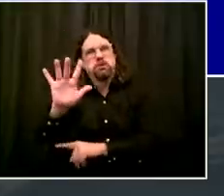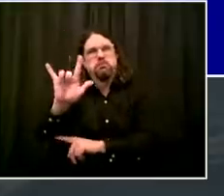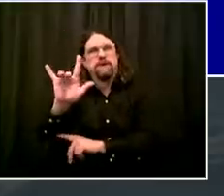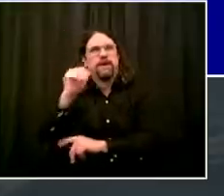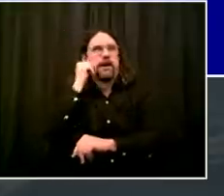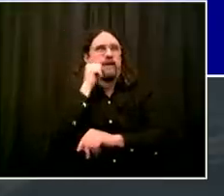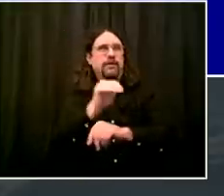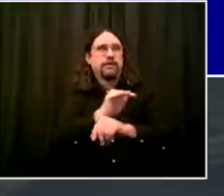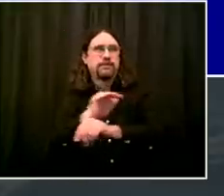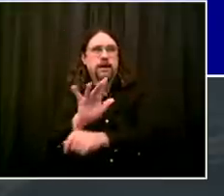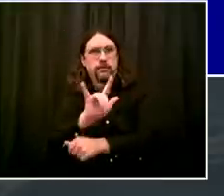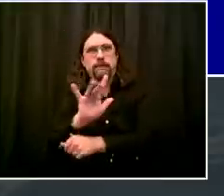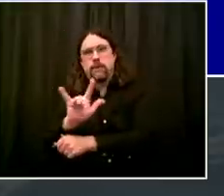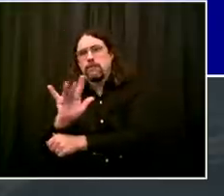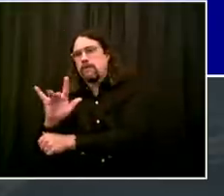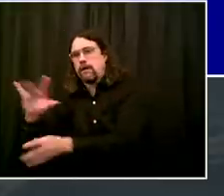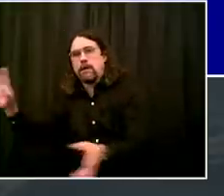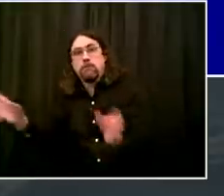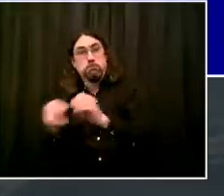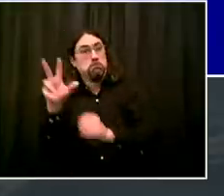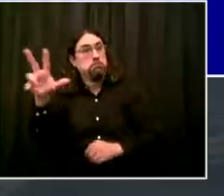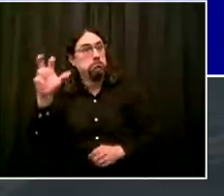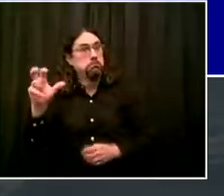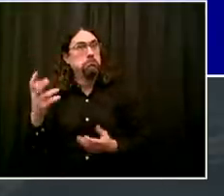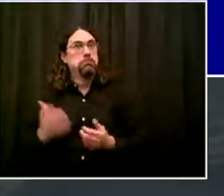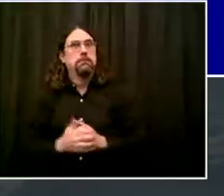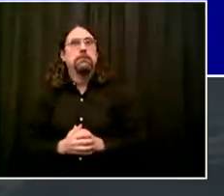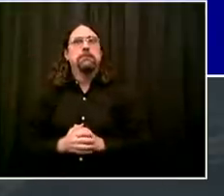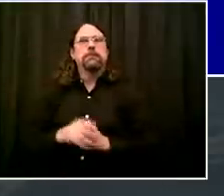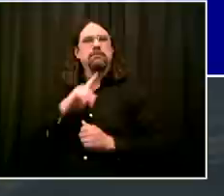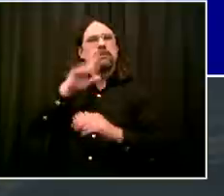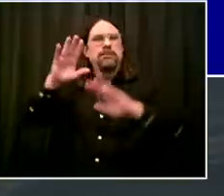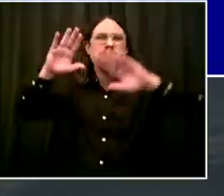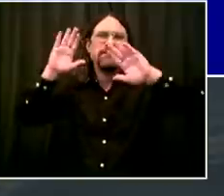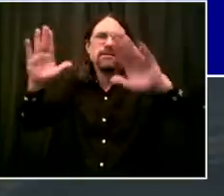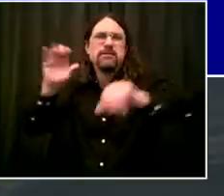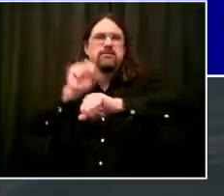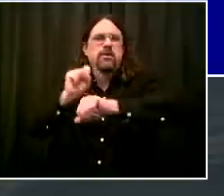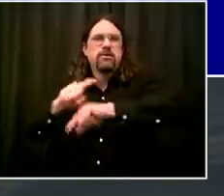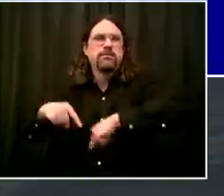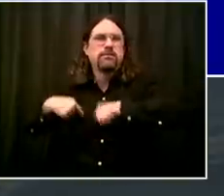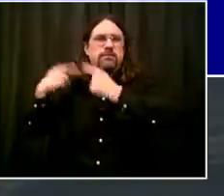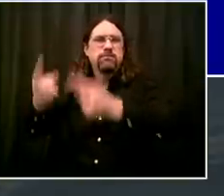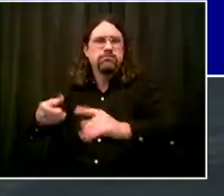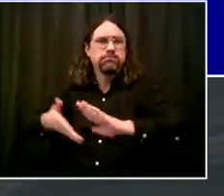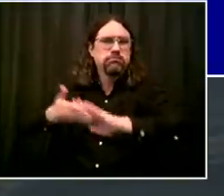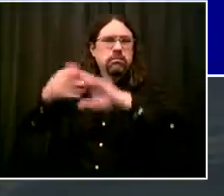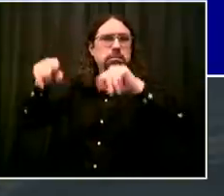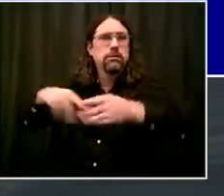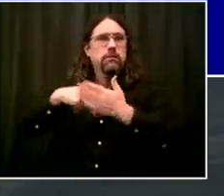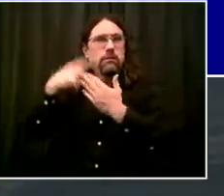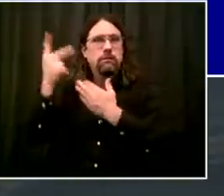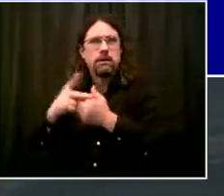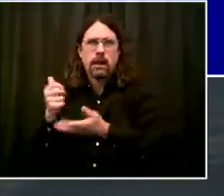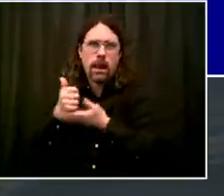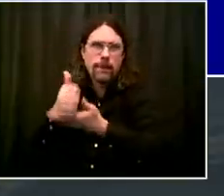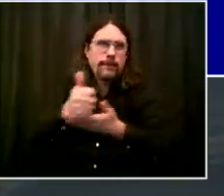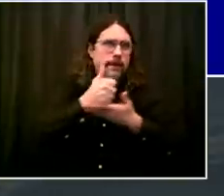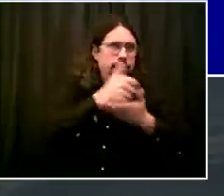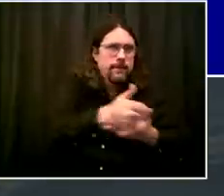Now, let's talk a little more about where we're going. And I'll get to our daily indicators in a moment.